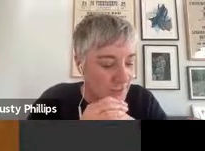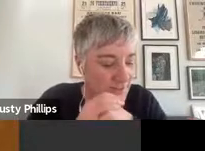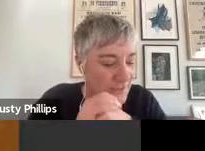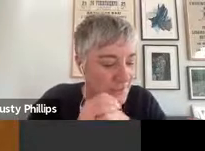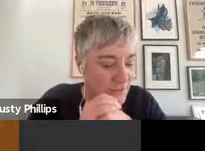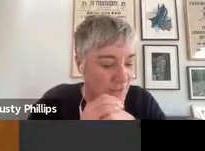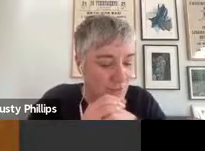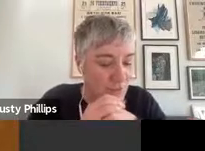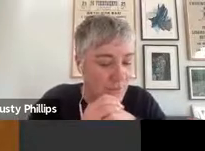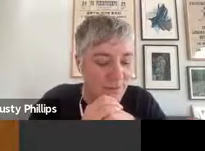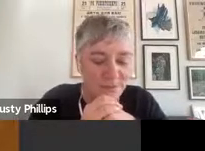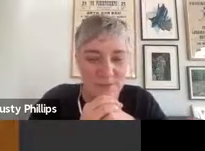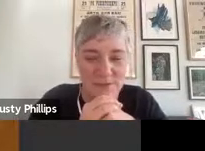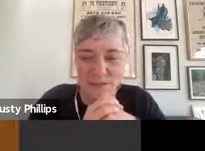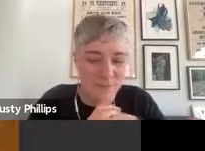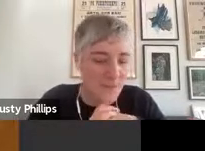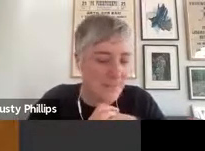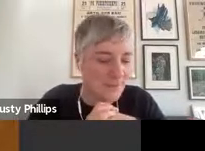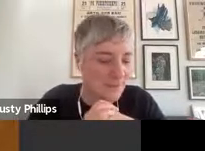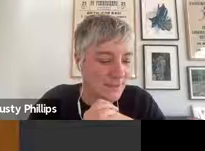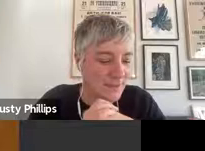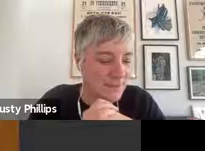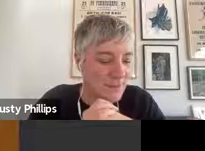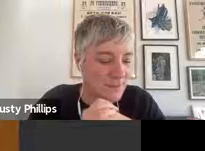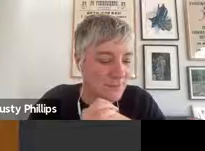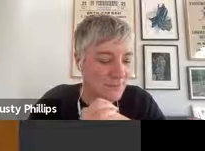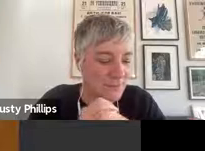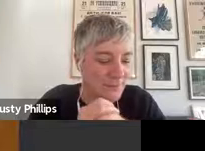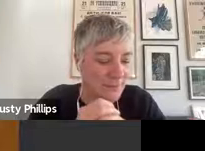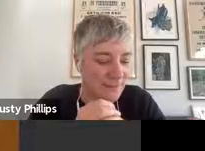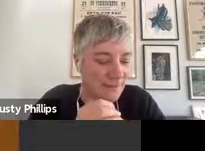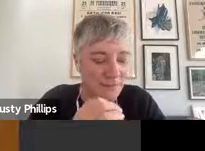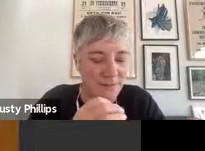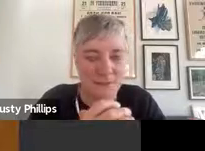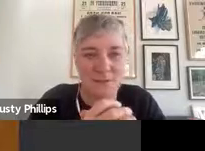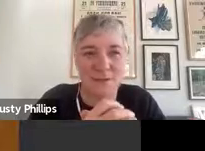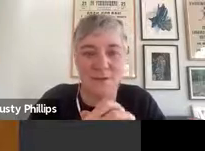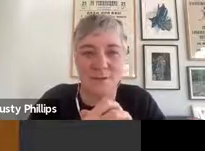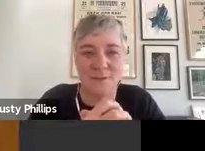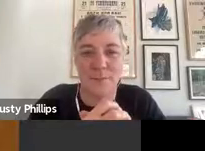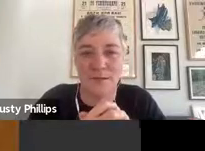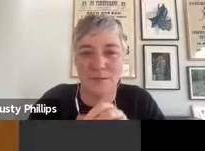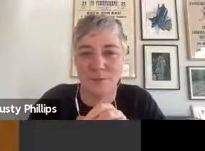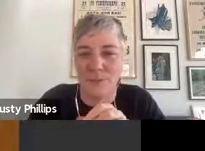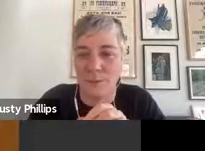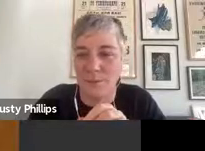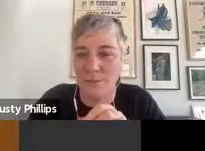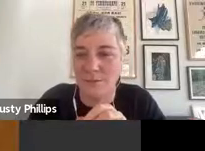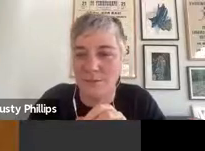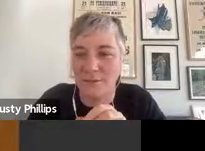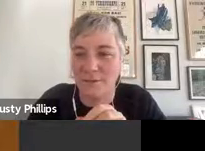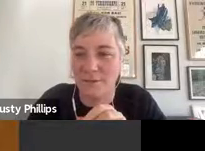done around this area at the moment, especially as the pandemic has us all living in these sort of times of partial